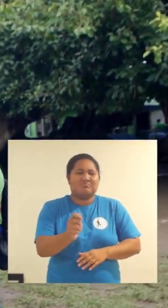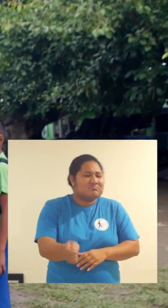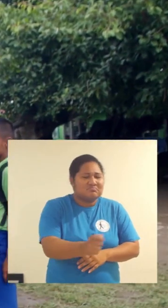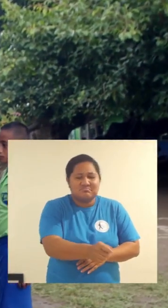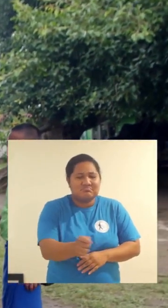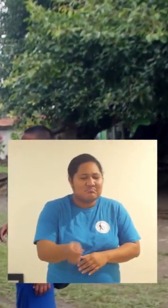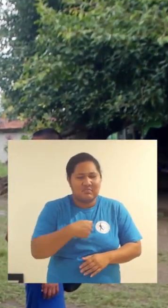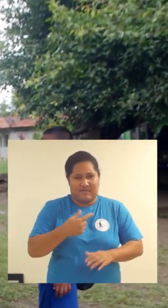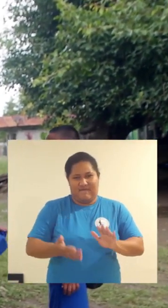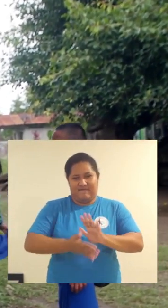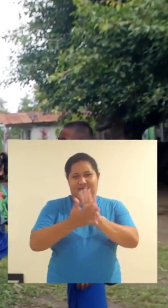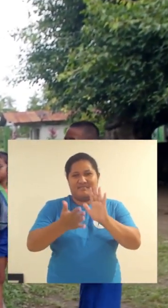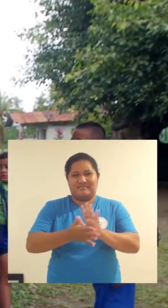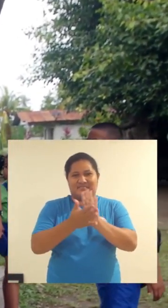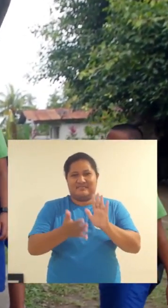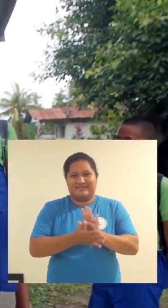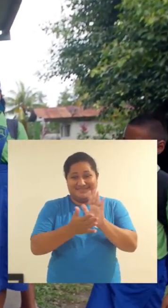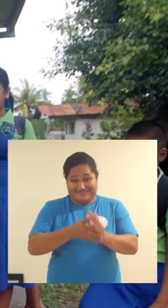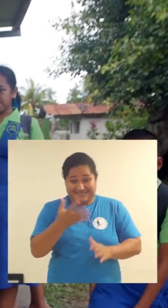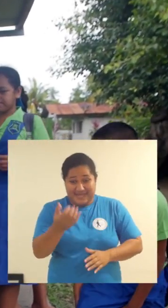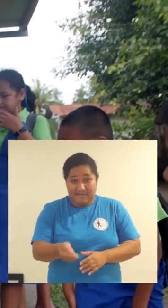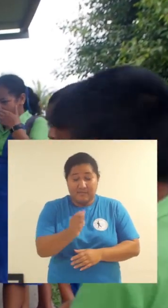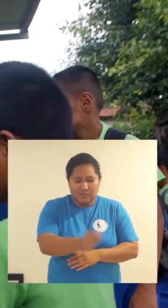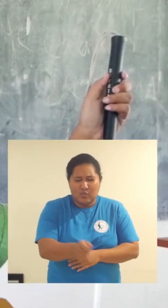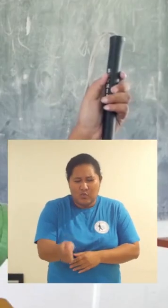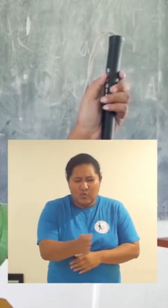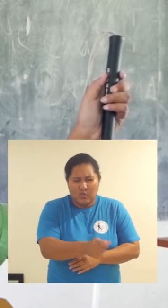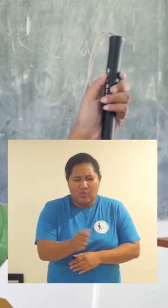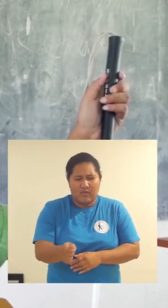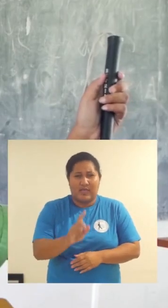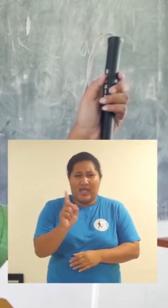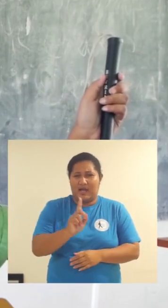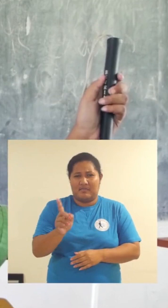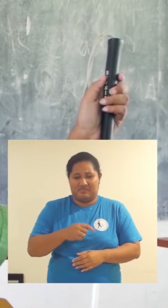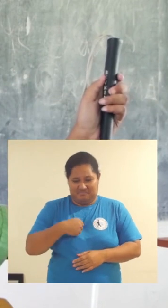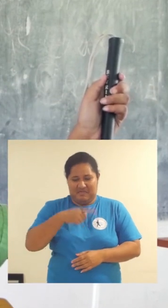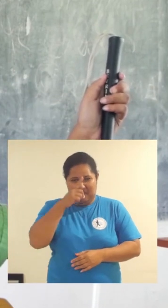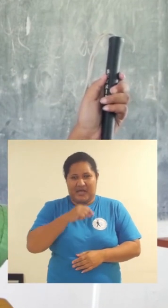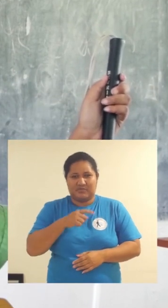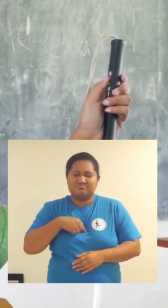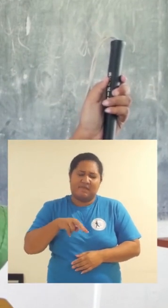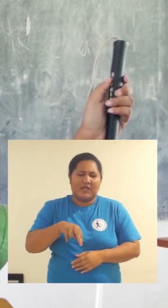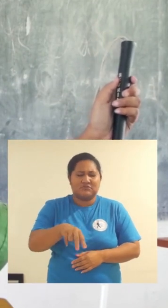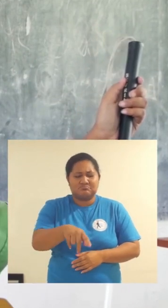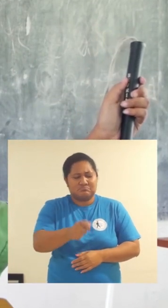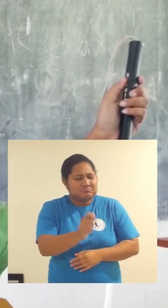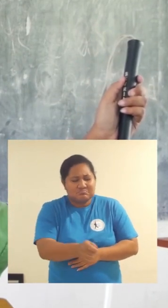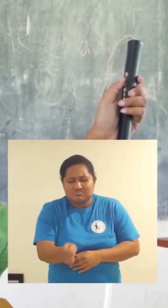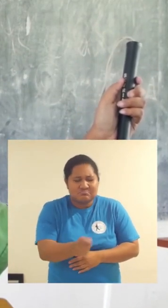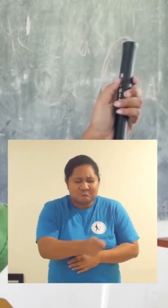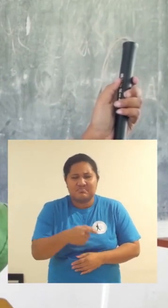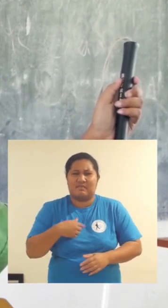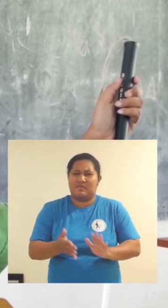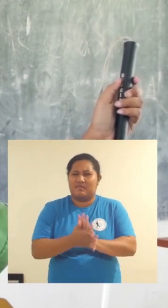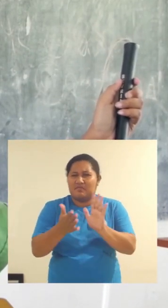still a good my mom and I was a kid